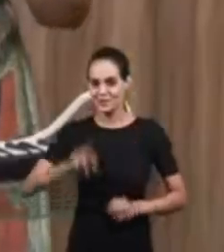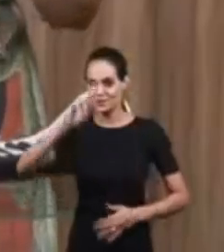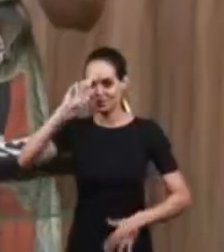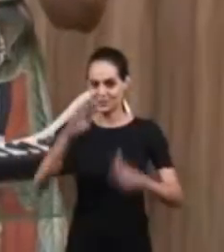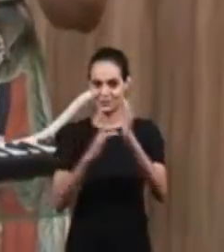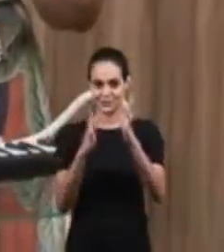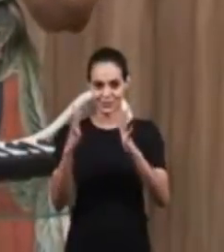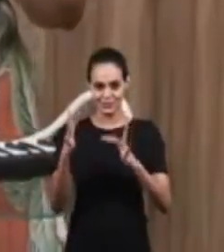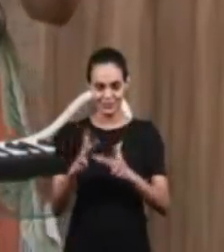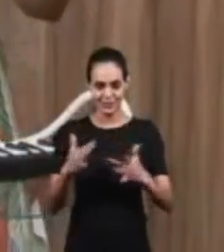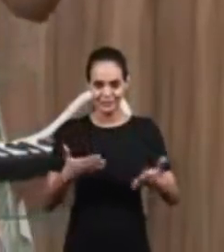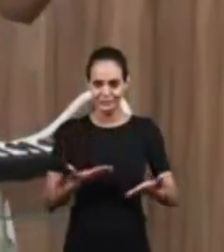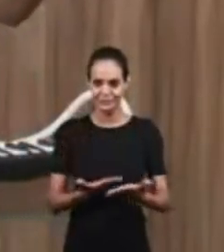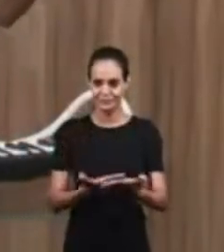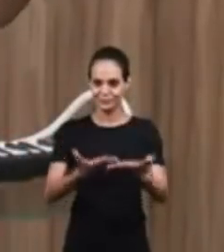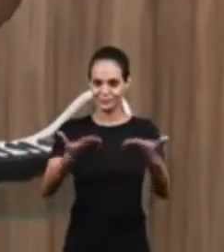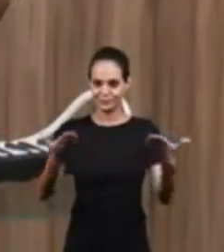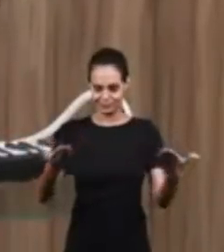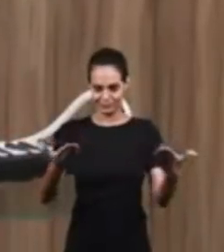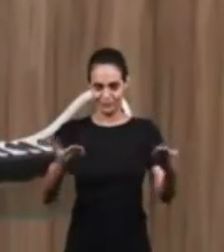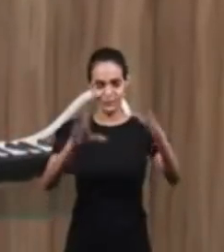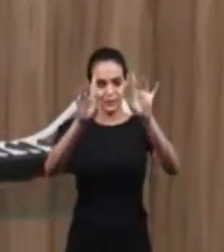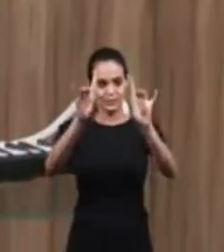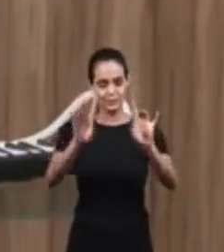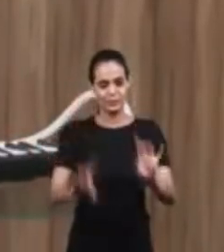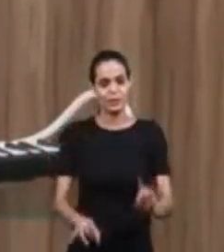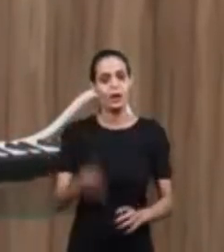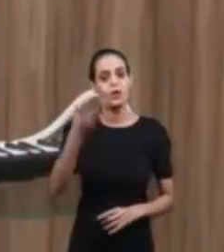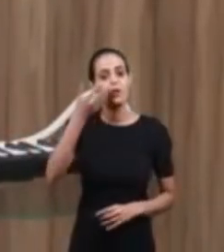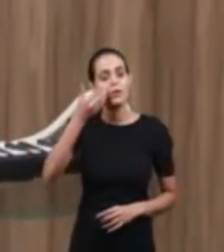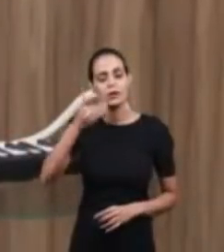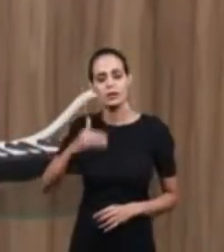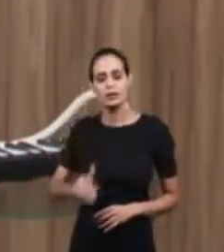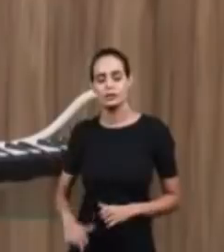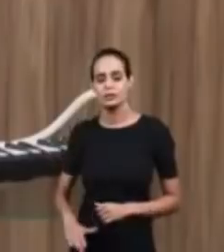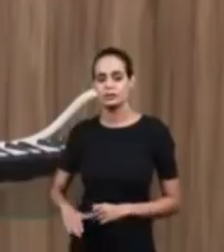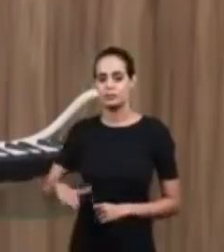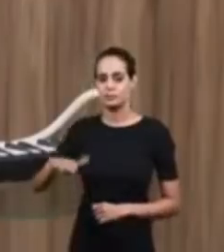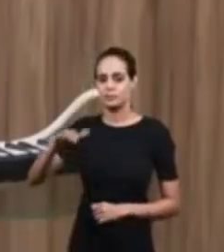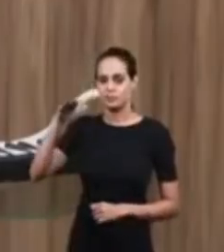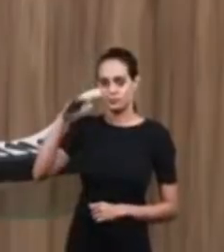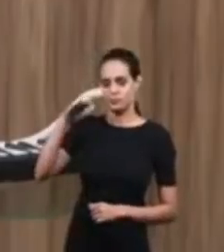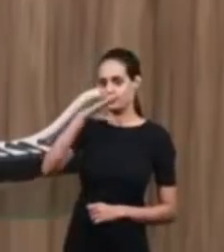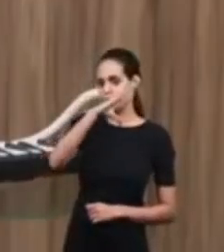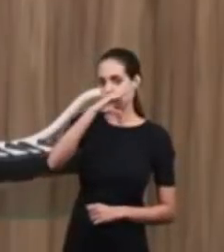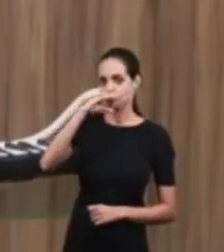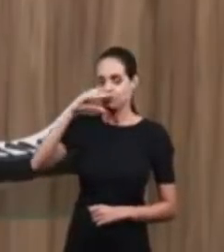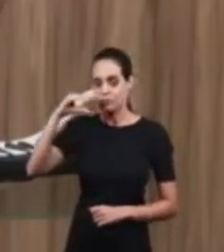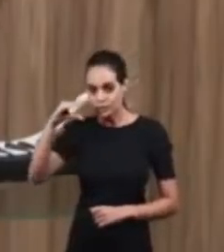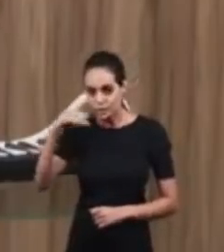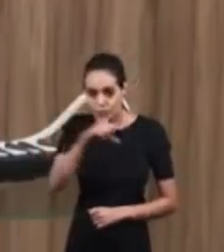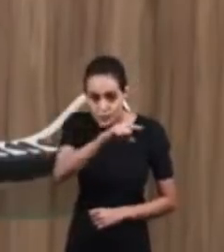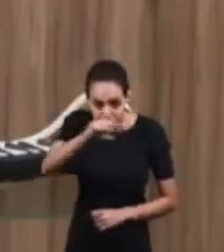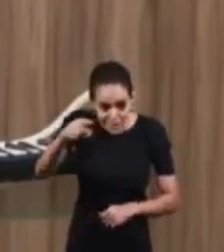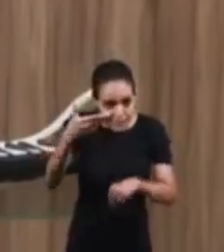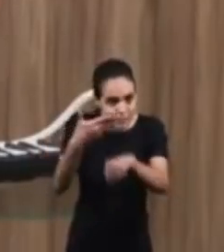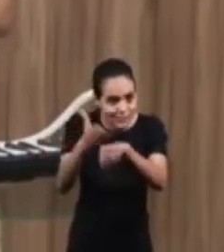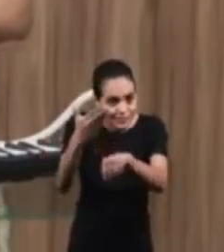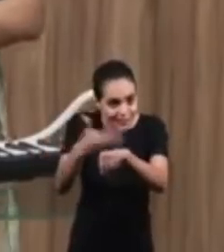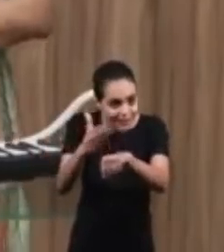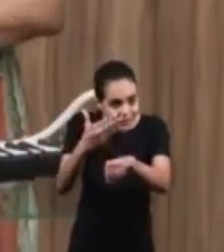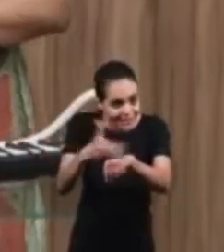Peace of the Lord to everyone, especially the children, the children, the intermediates and adolescents. Have you guys been practicing?